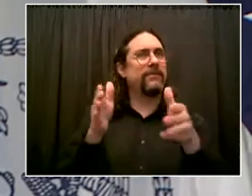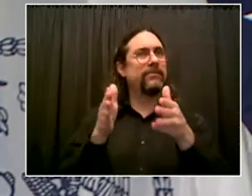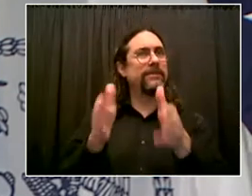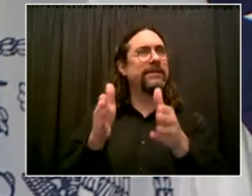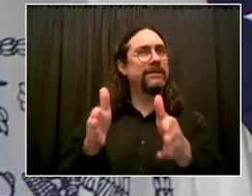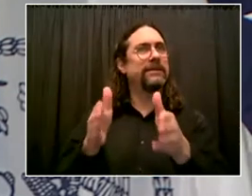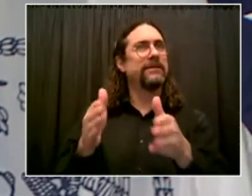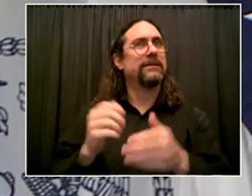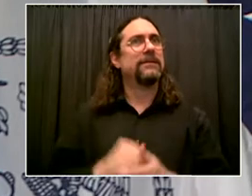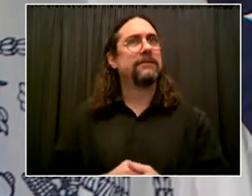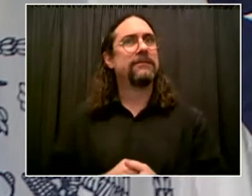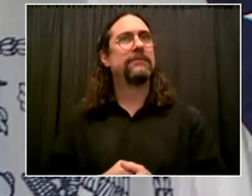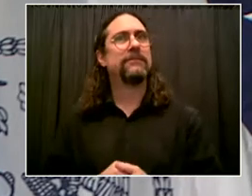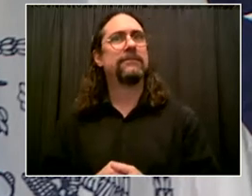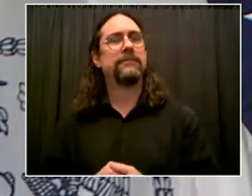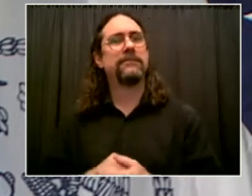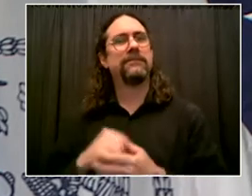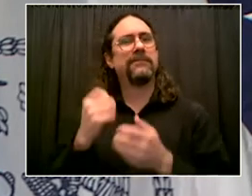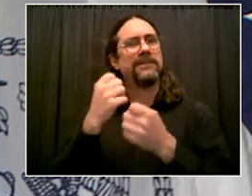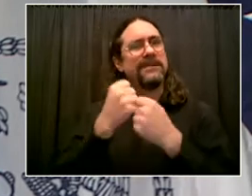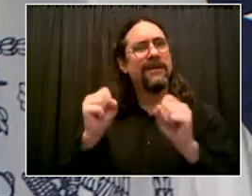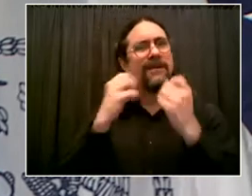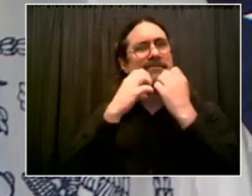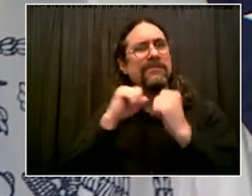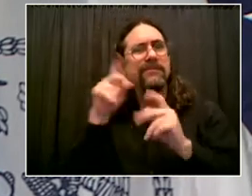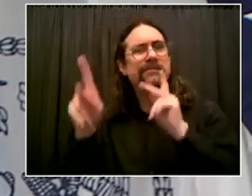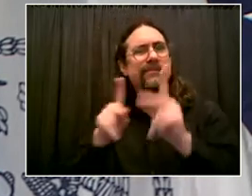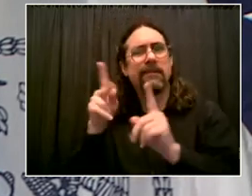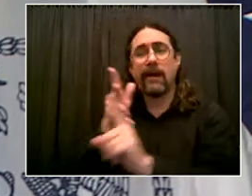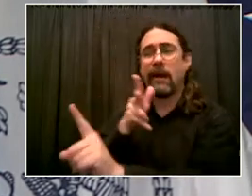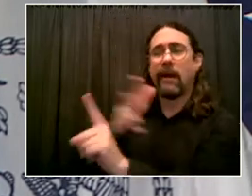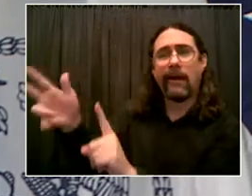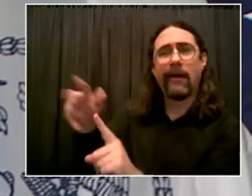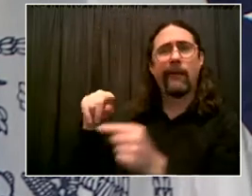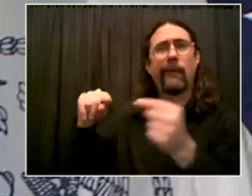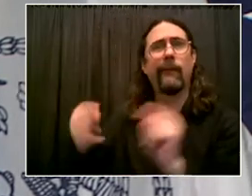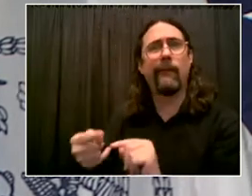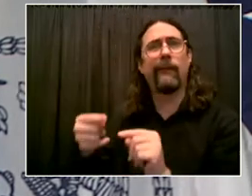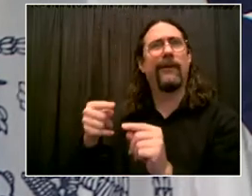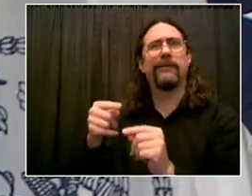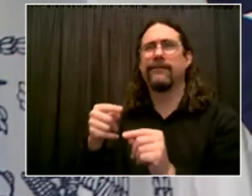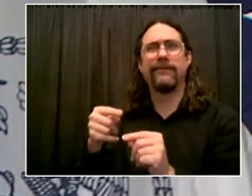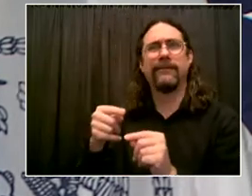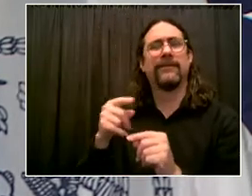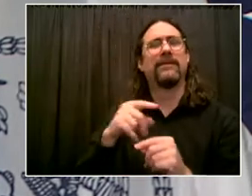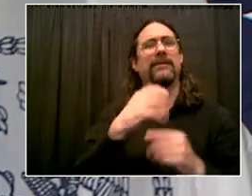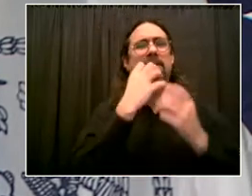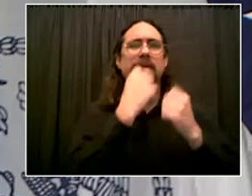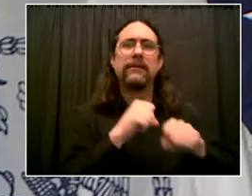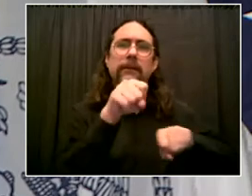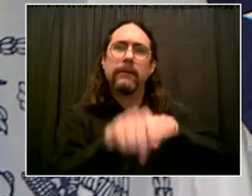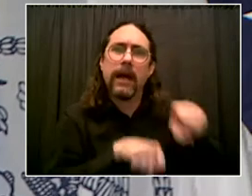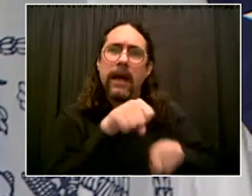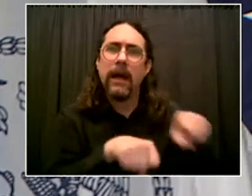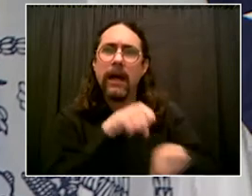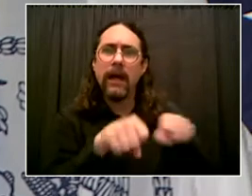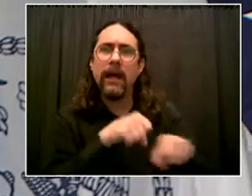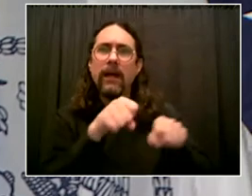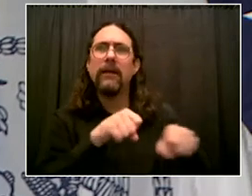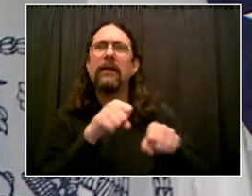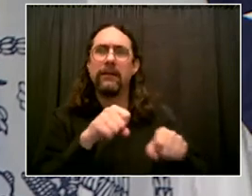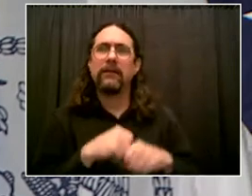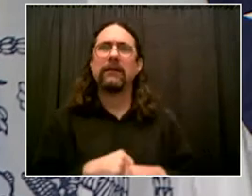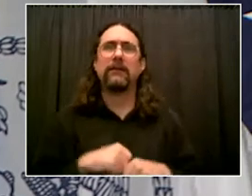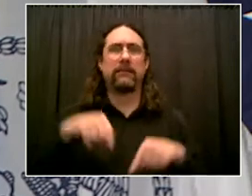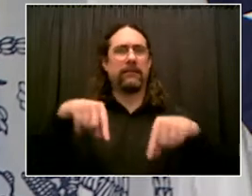it's National Bike Month. And I celebrate by getting on a city bike this morning and riding to work from Gracie Mansion down to City Hall.